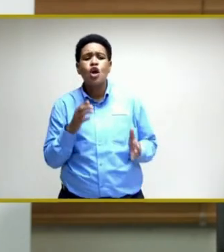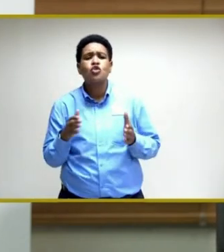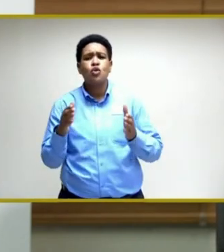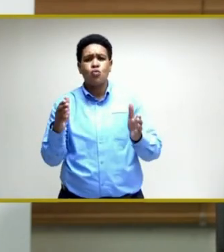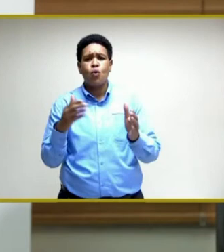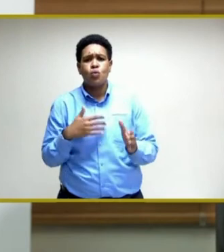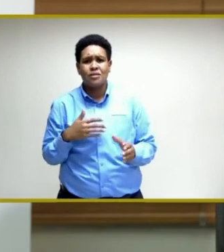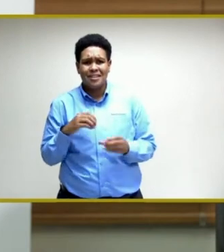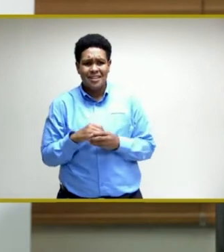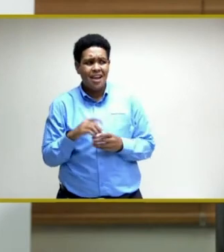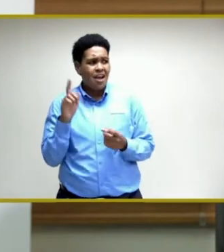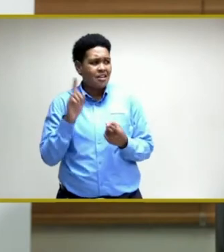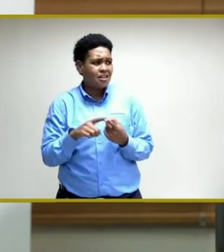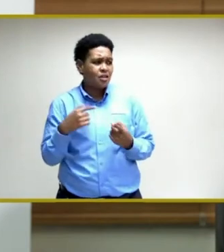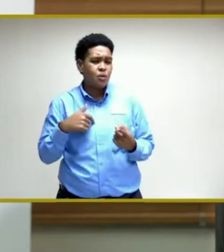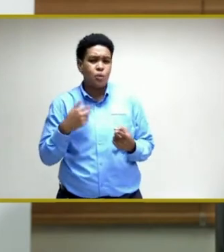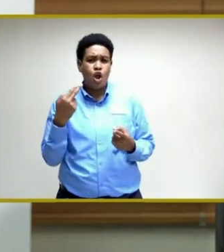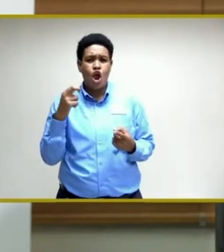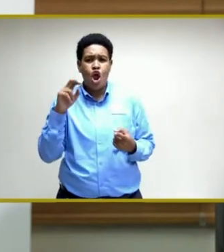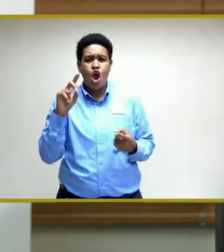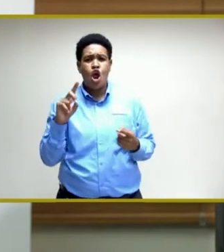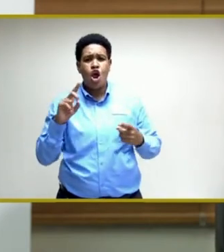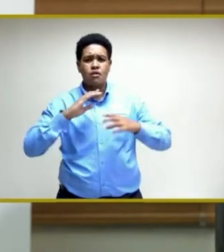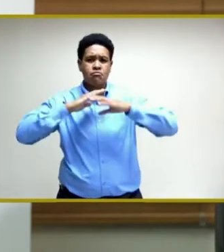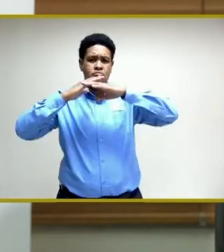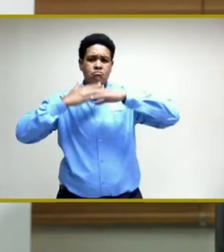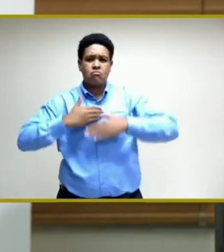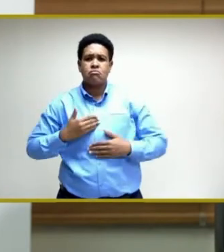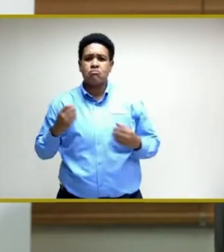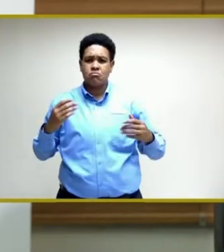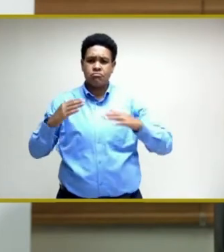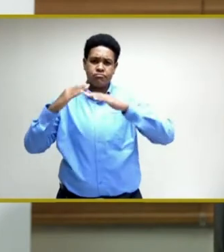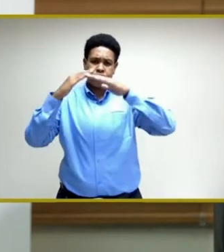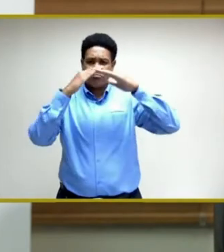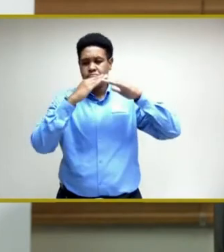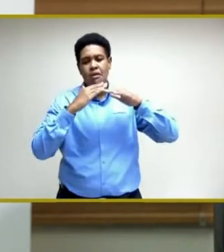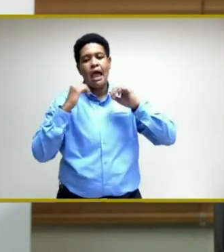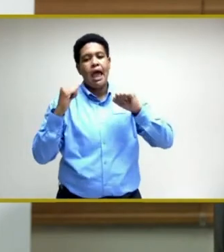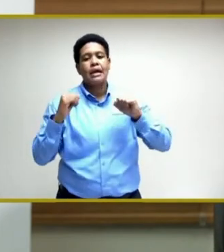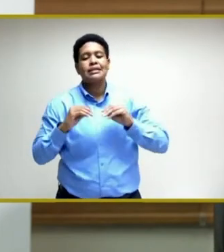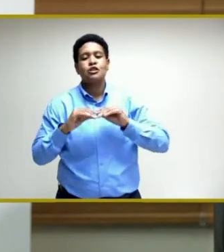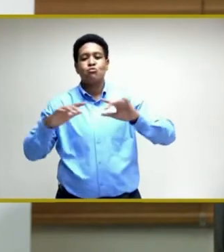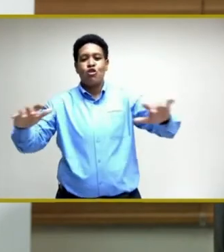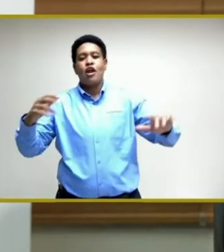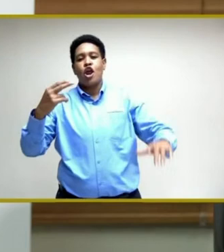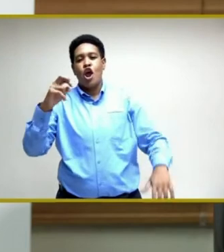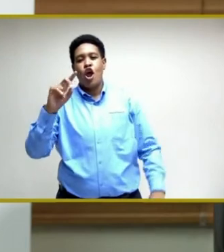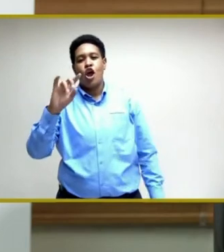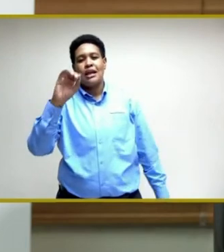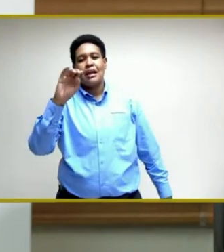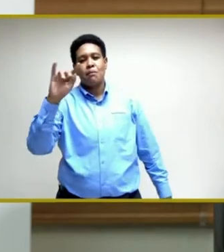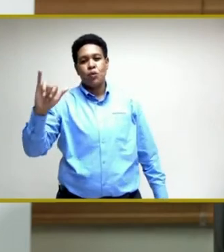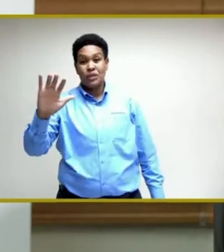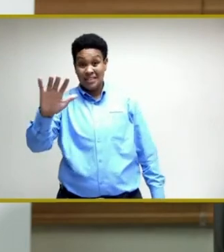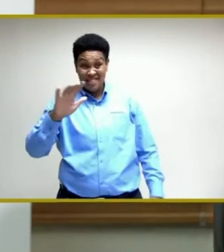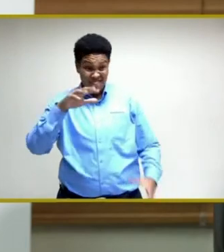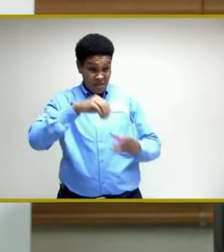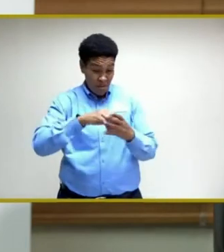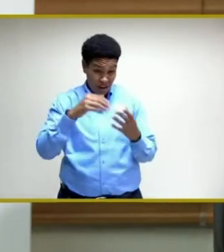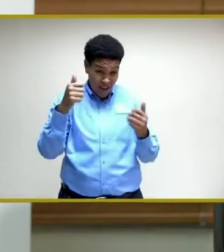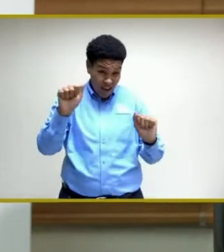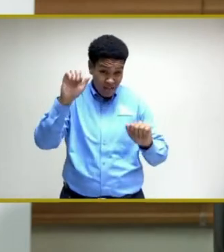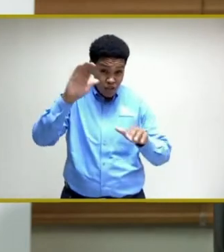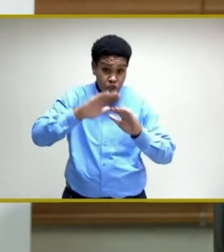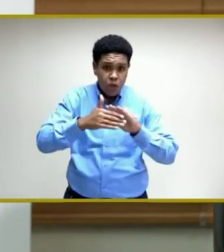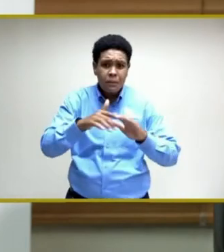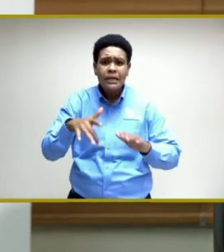until we get the herd immunity that we're looking for. As part of the efforts to ensure that Jamaicans have the information that they need